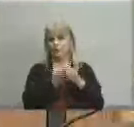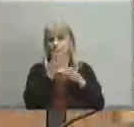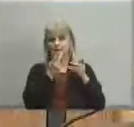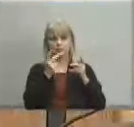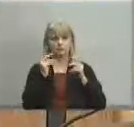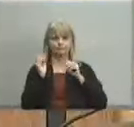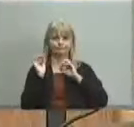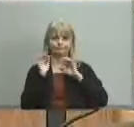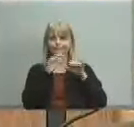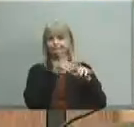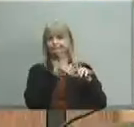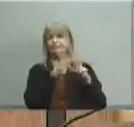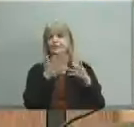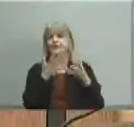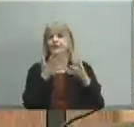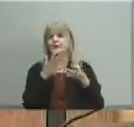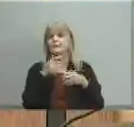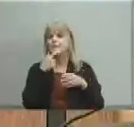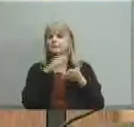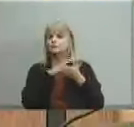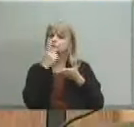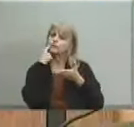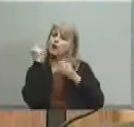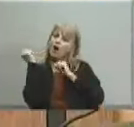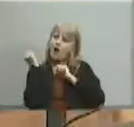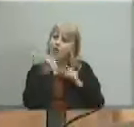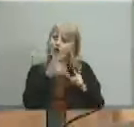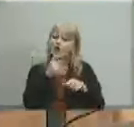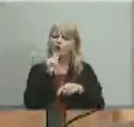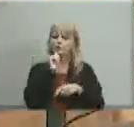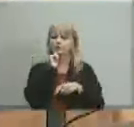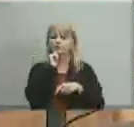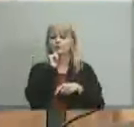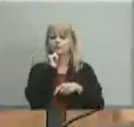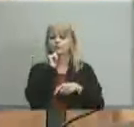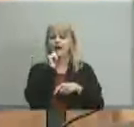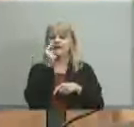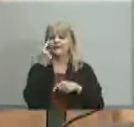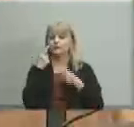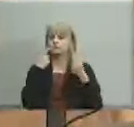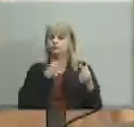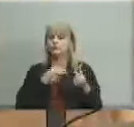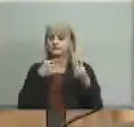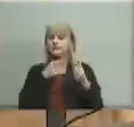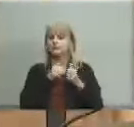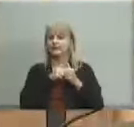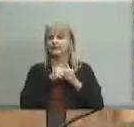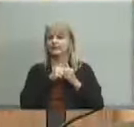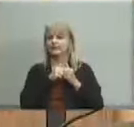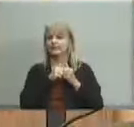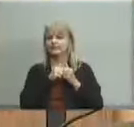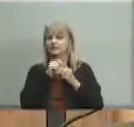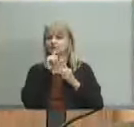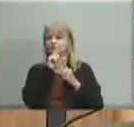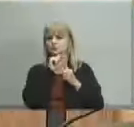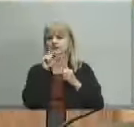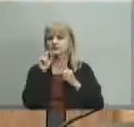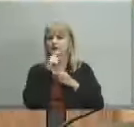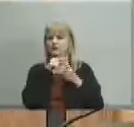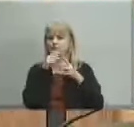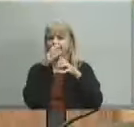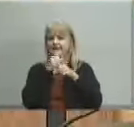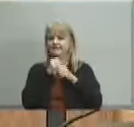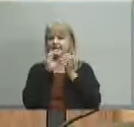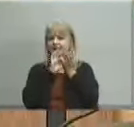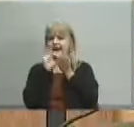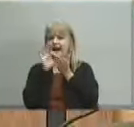for everybody so um but i just i think we're all kind of wrestling with gee in 2020 when we get that census data or whoever is